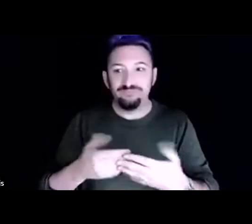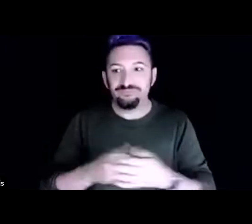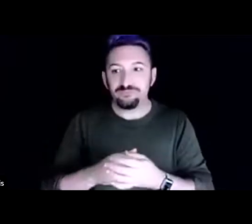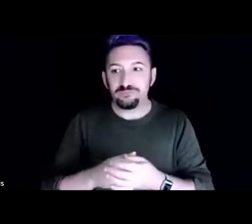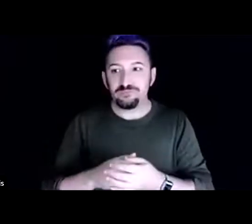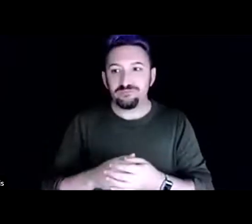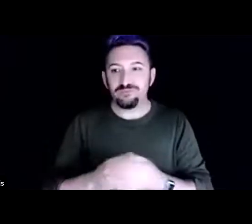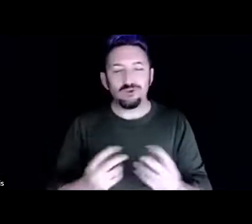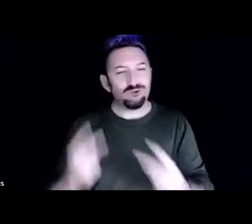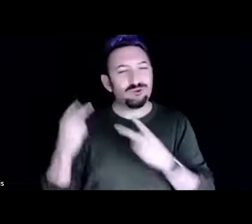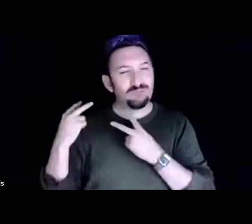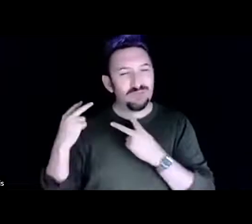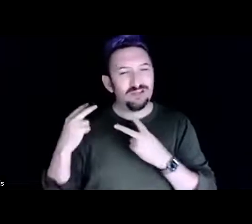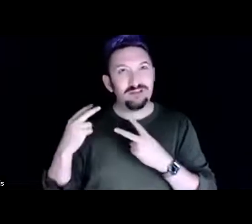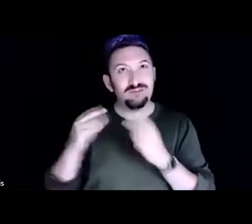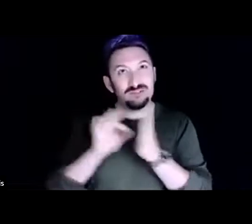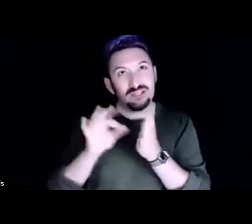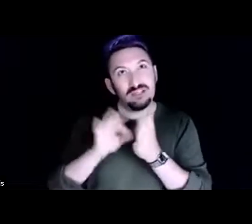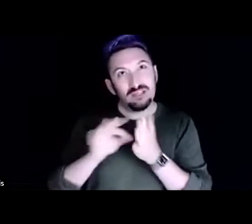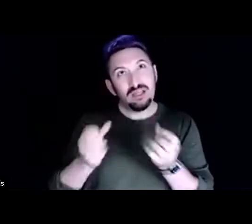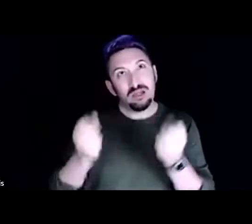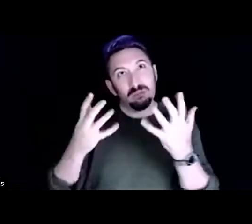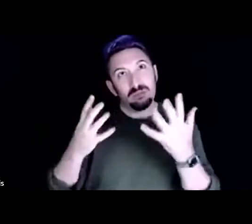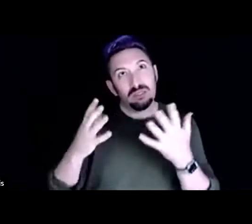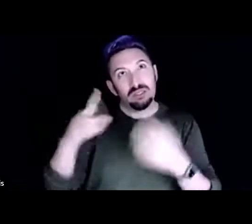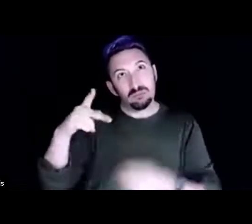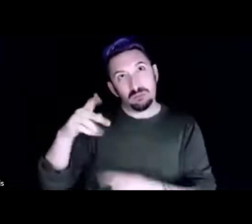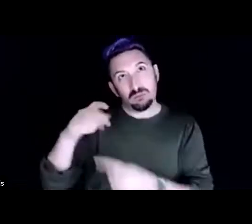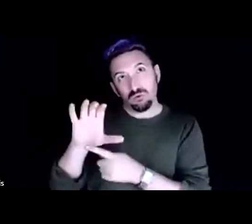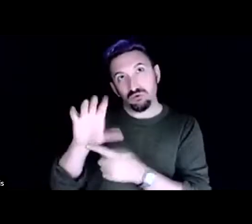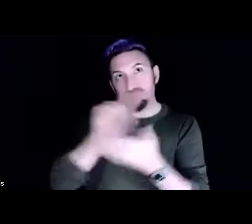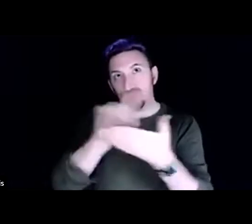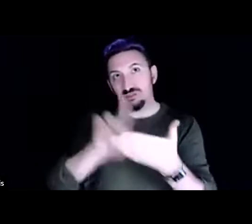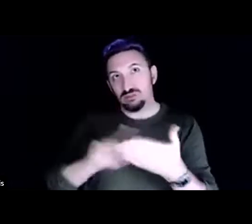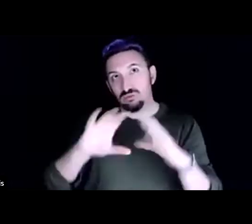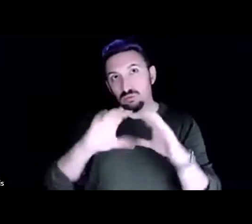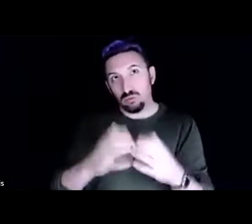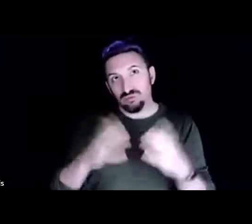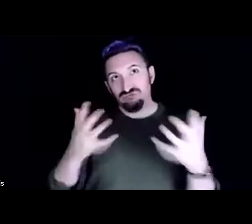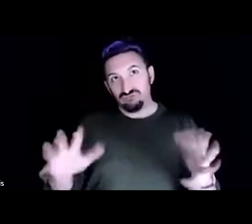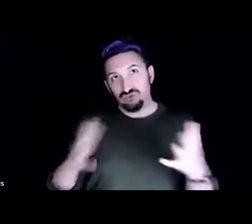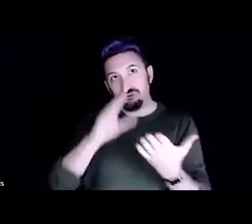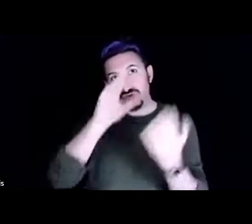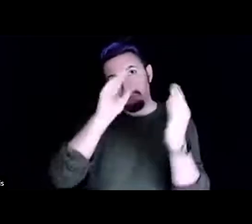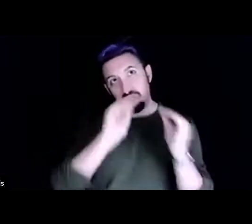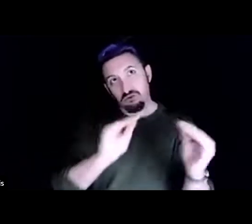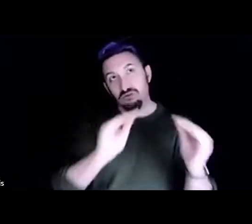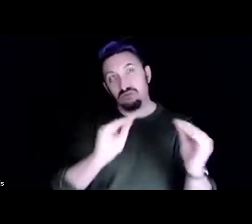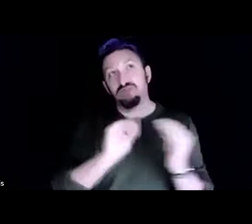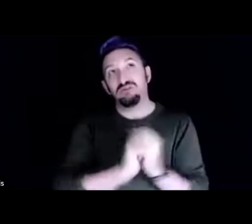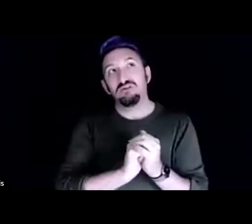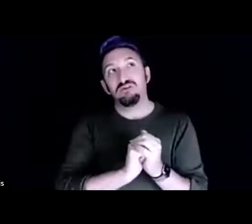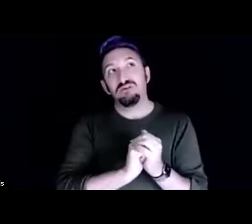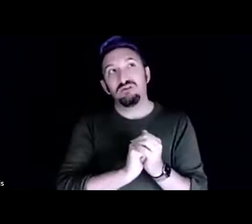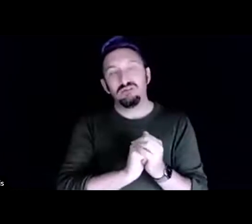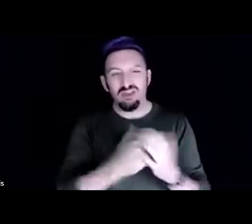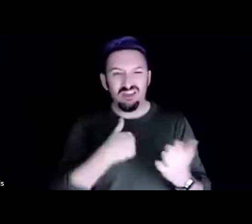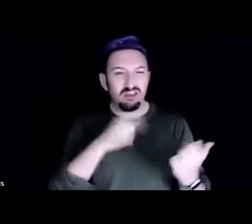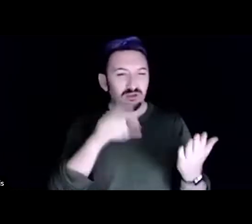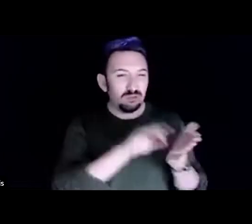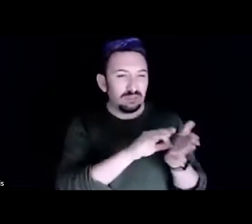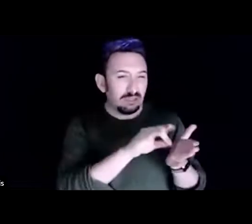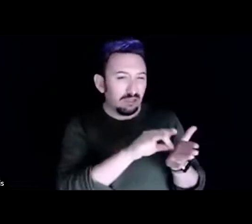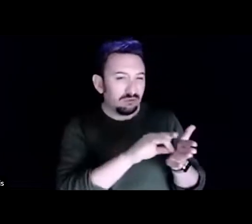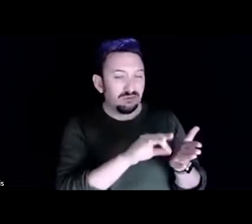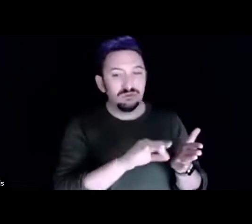the permaculture design courses I had taught when I applied for my diploma with